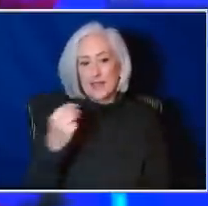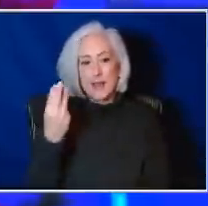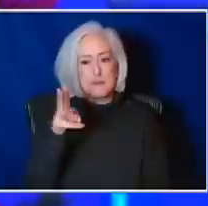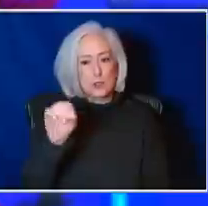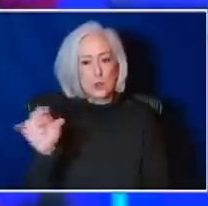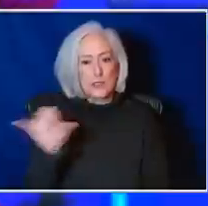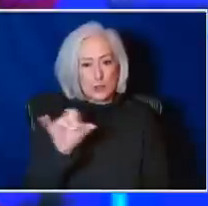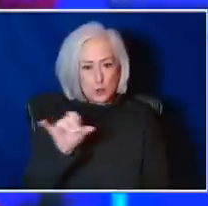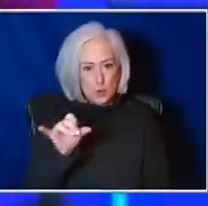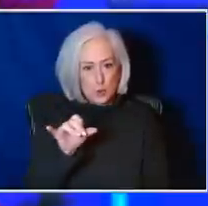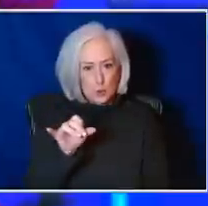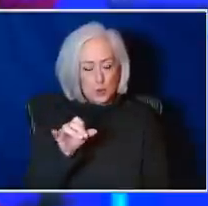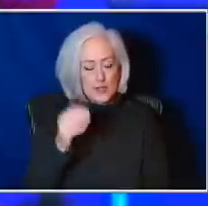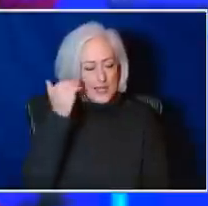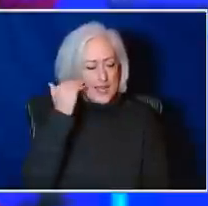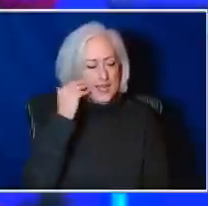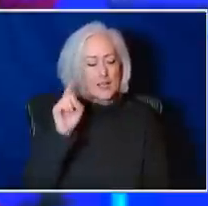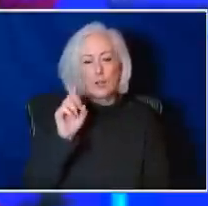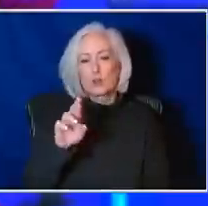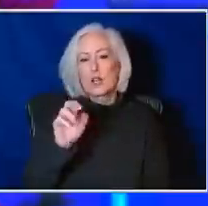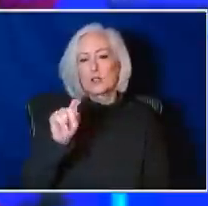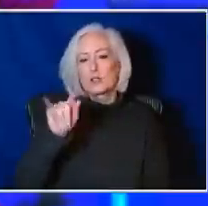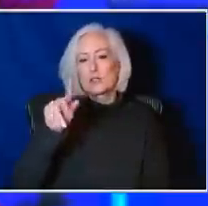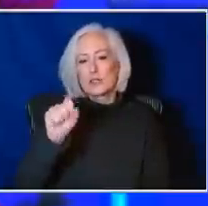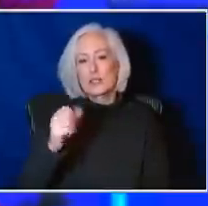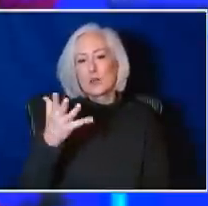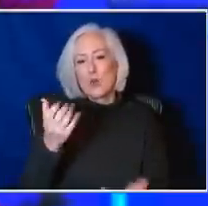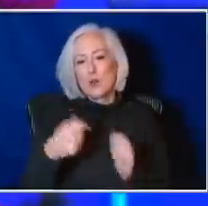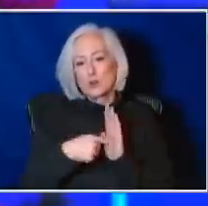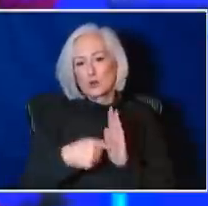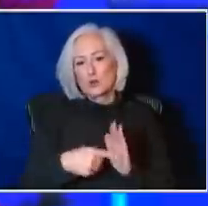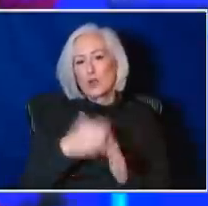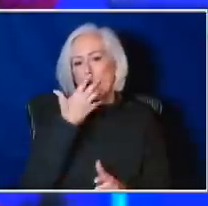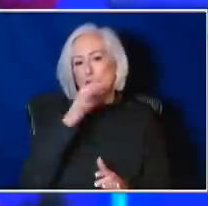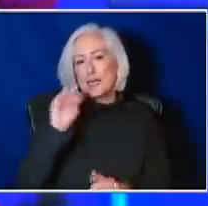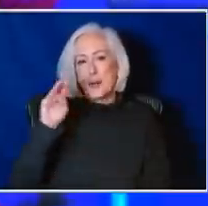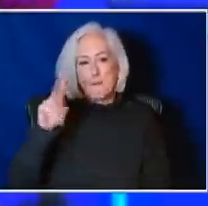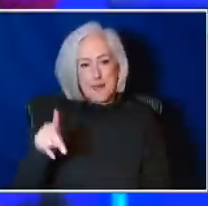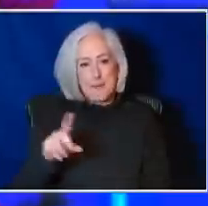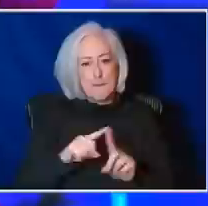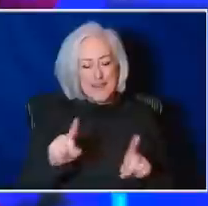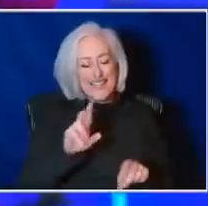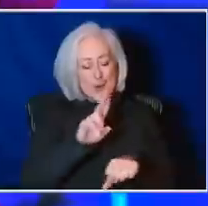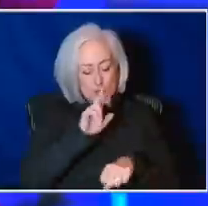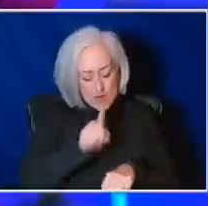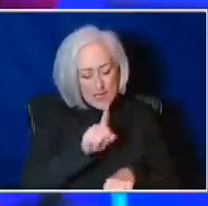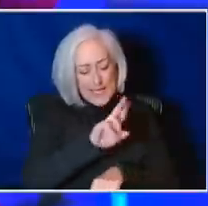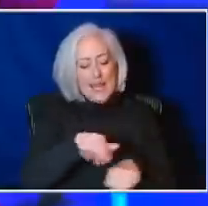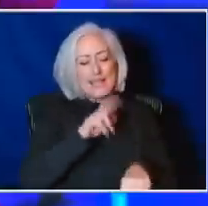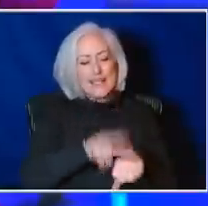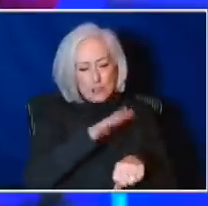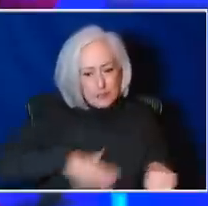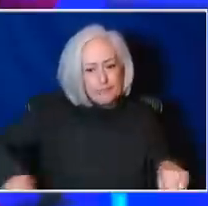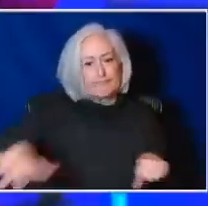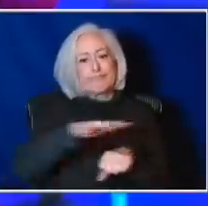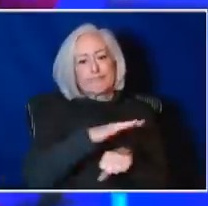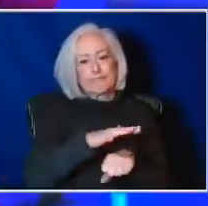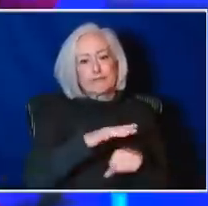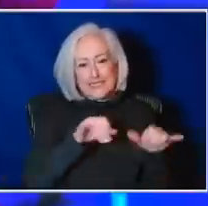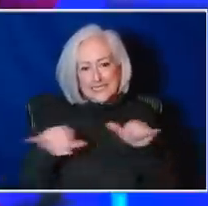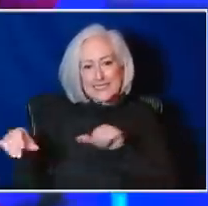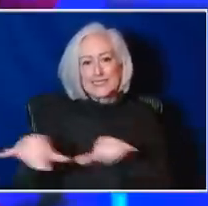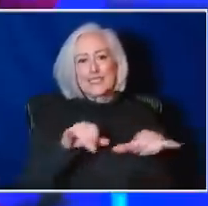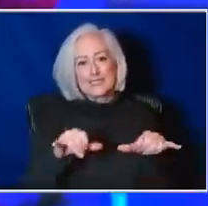And I know Dr. Stites wanted to show a heat map, but that's what I would say is that naturally it's pretty consistent that that influenza-like illness